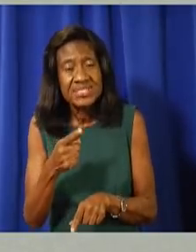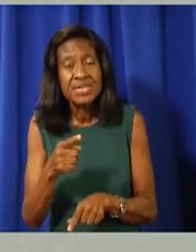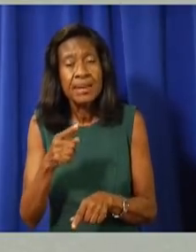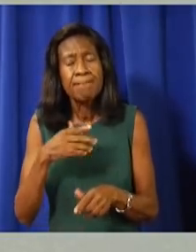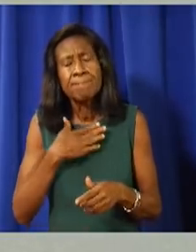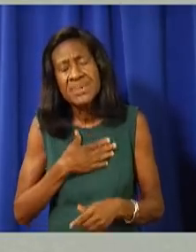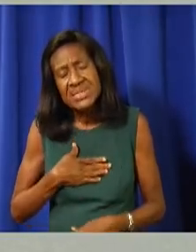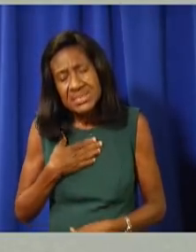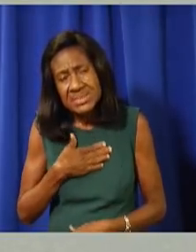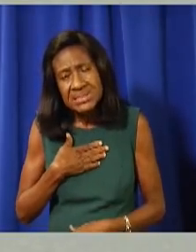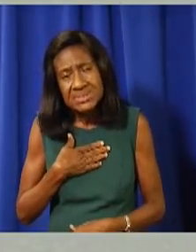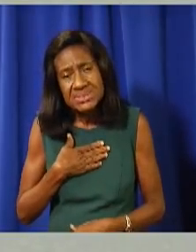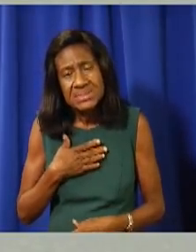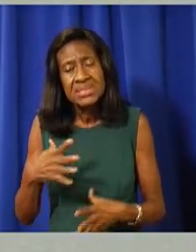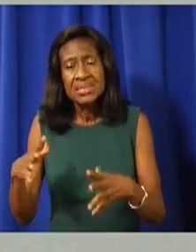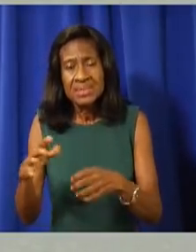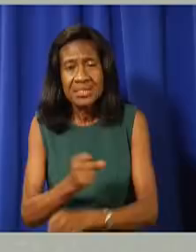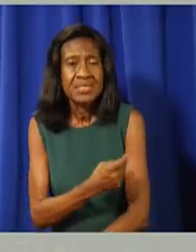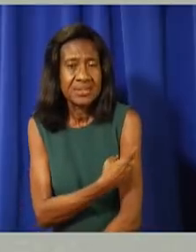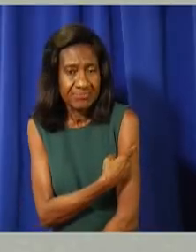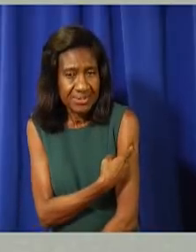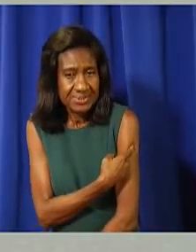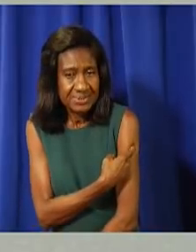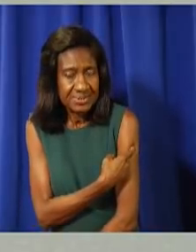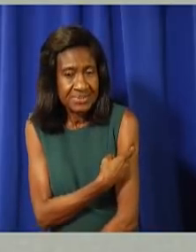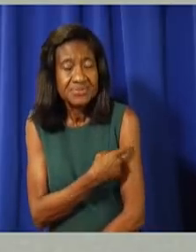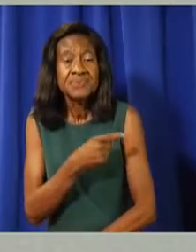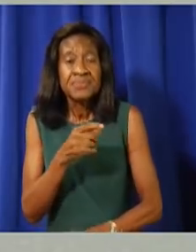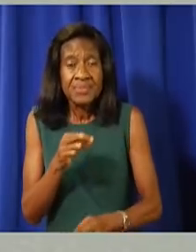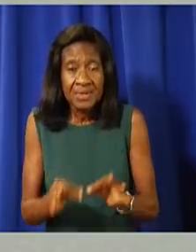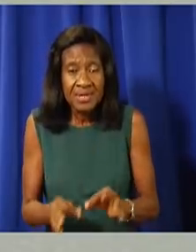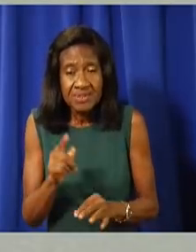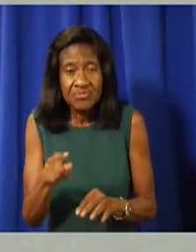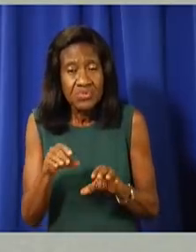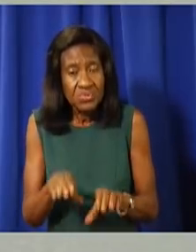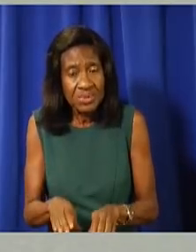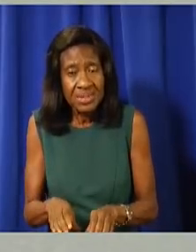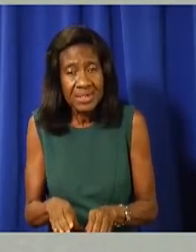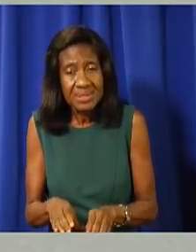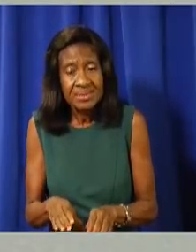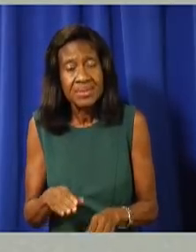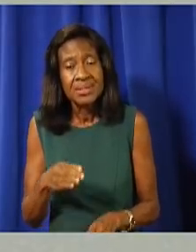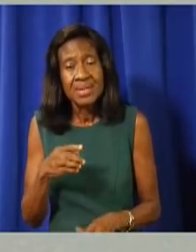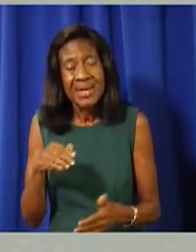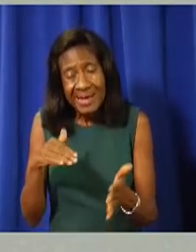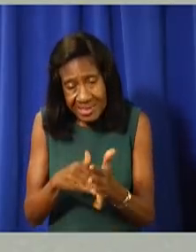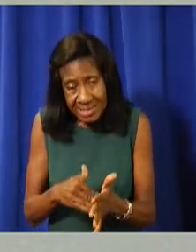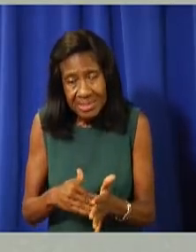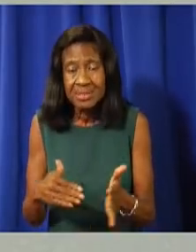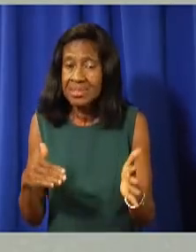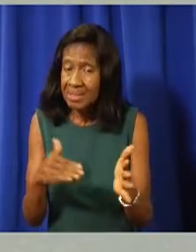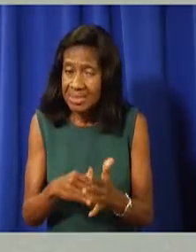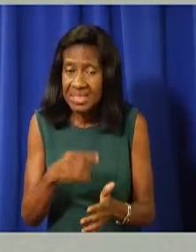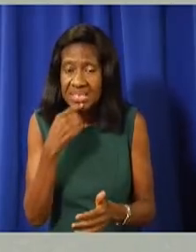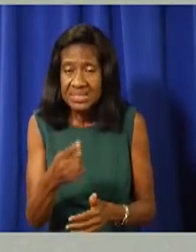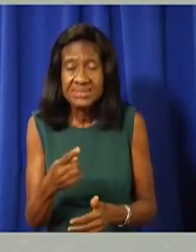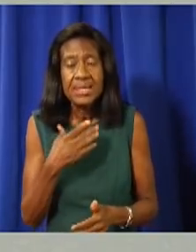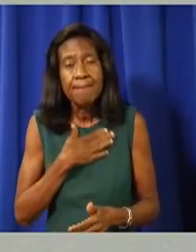If you are eligible, please, and I repeat, please get vaccinated.